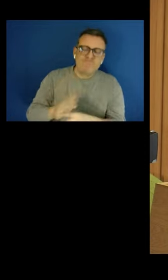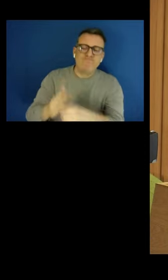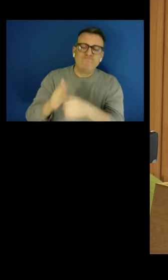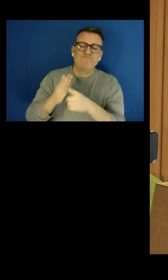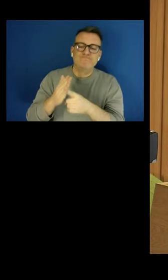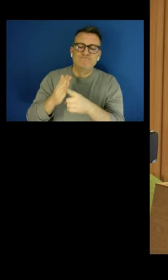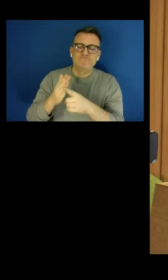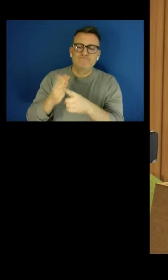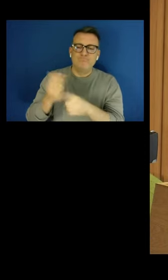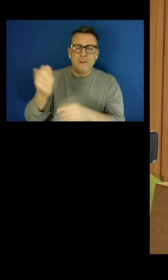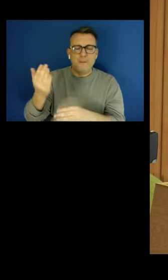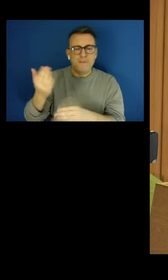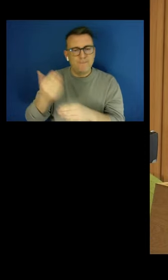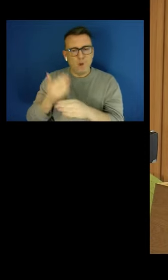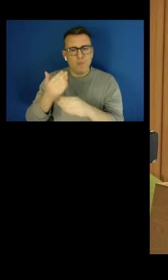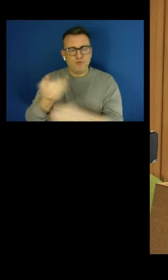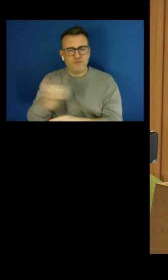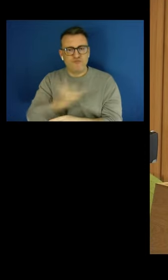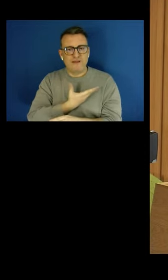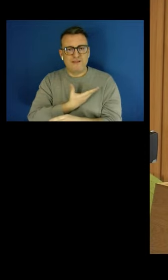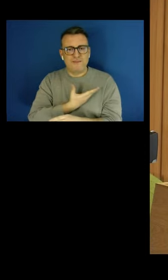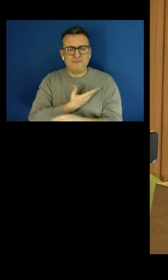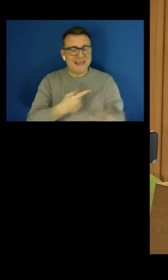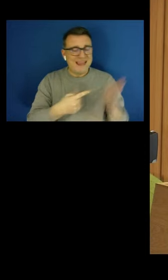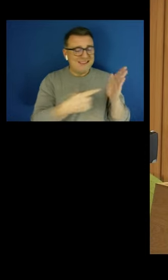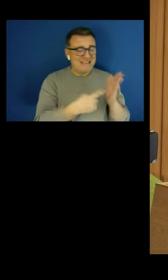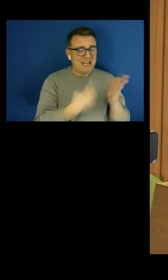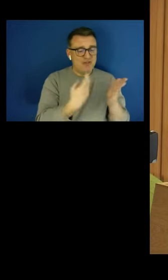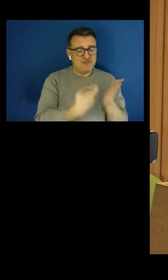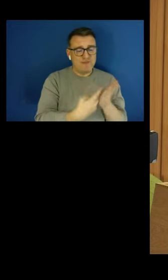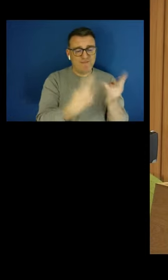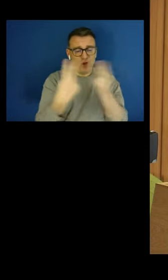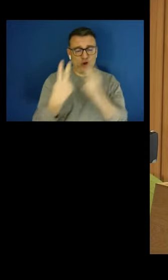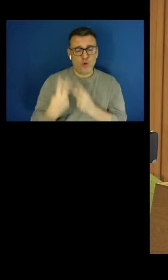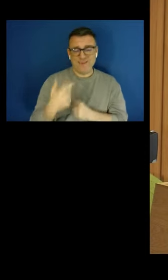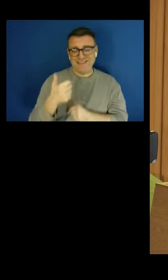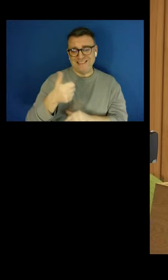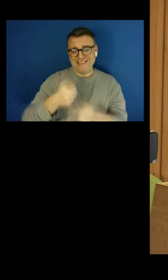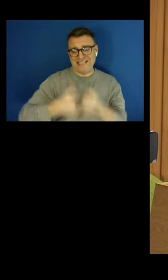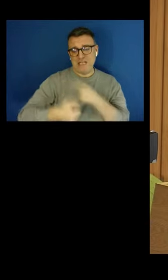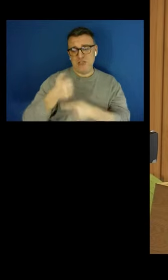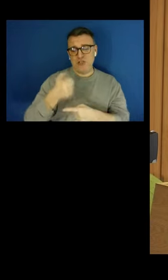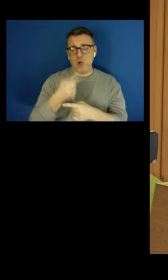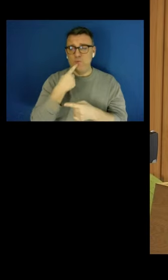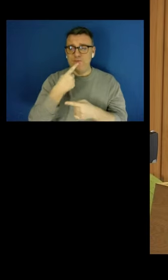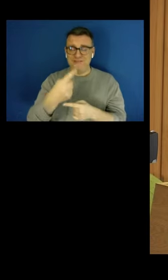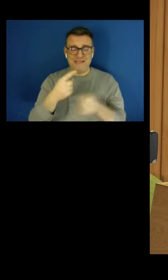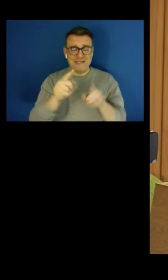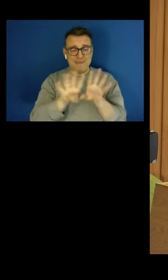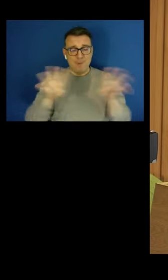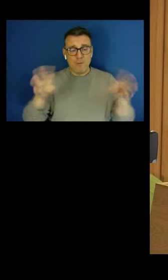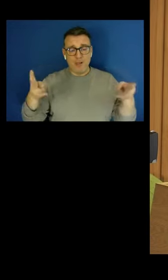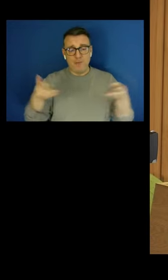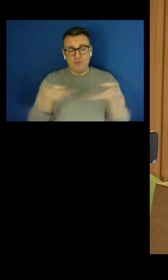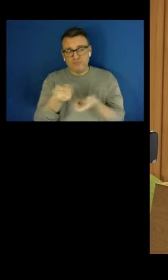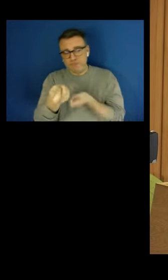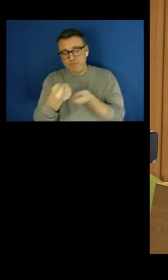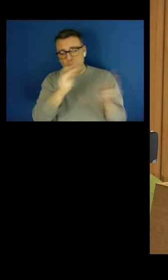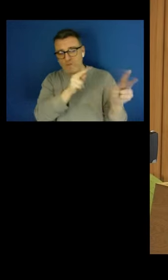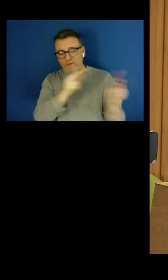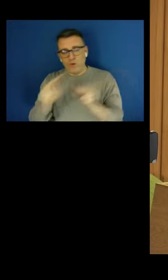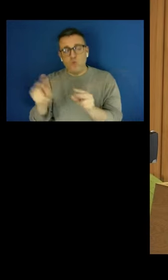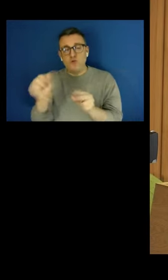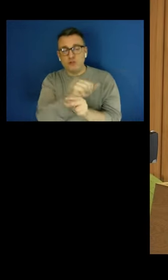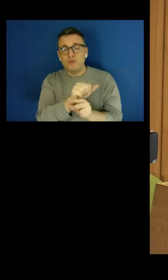recommended in that Taylor review six years ago, that will be important. A lot of the laws we do have at the moment